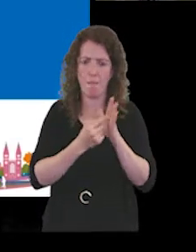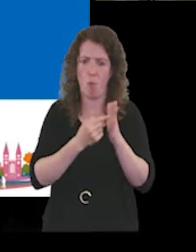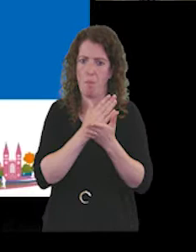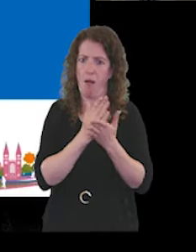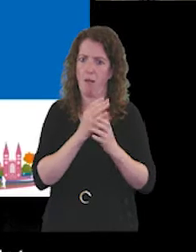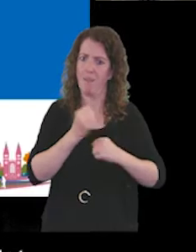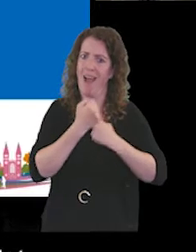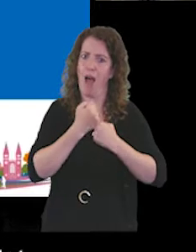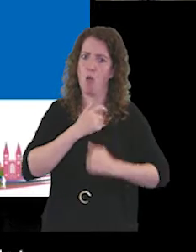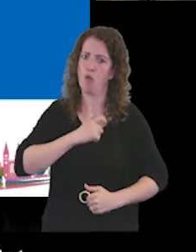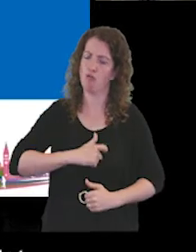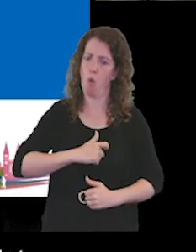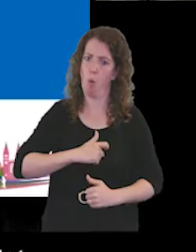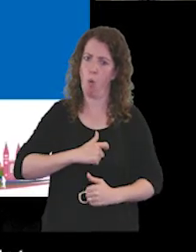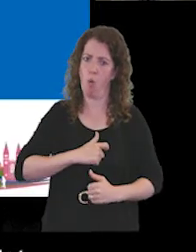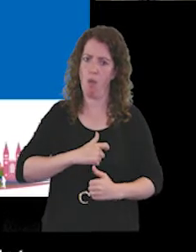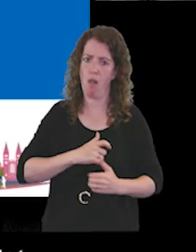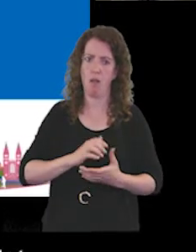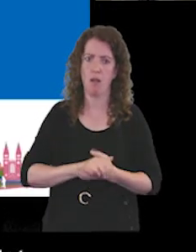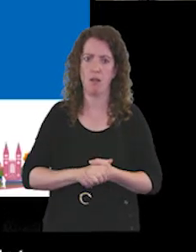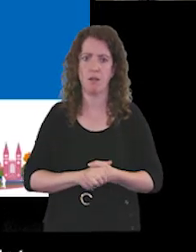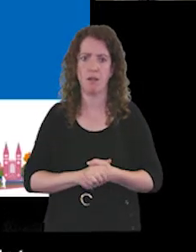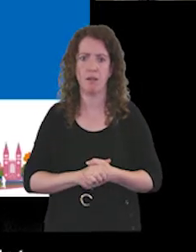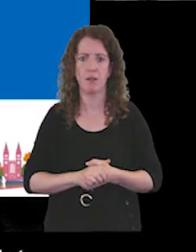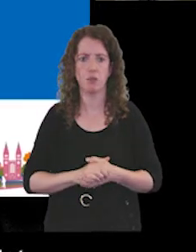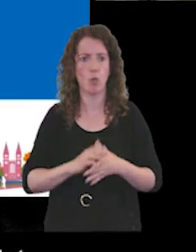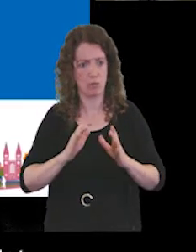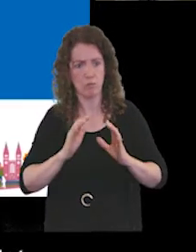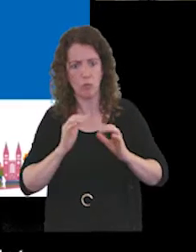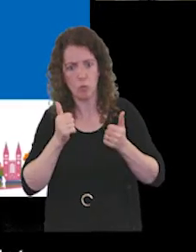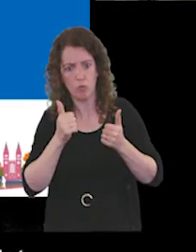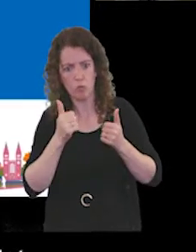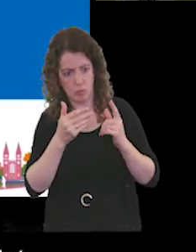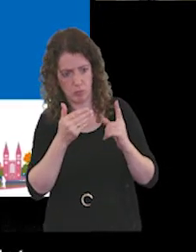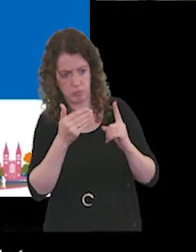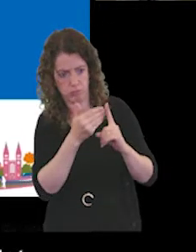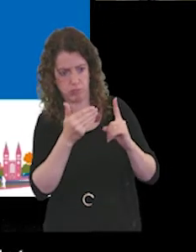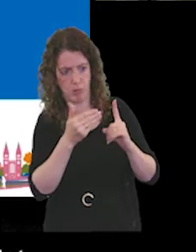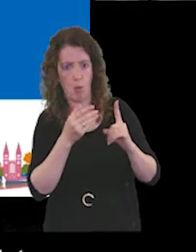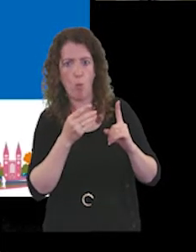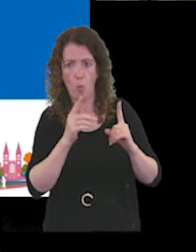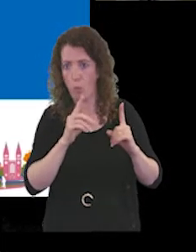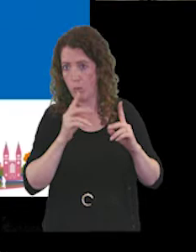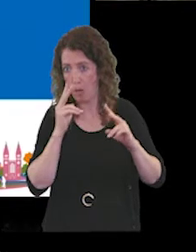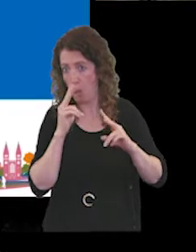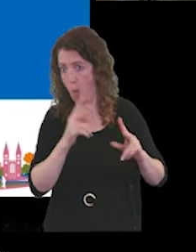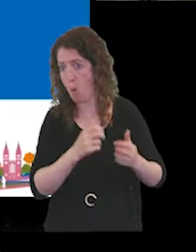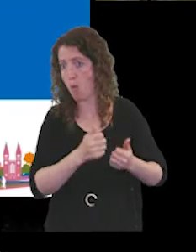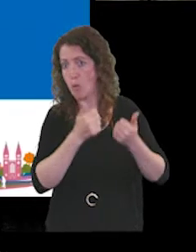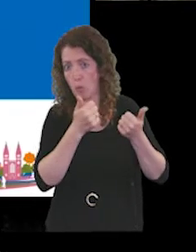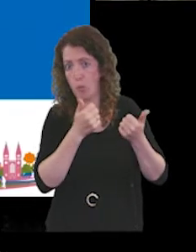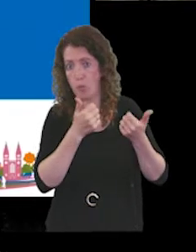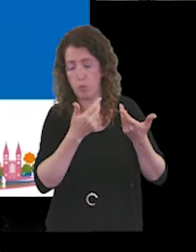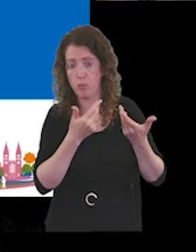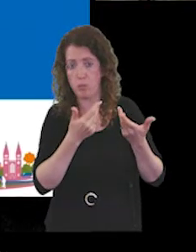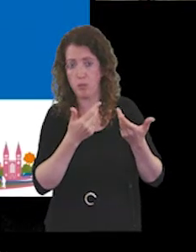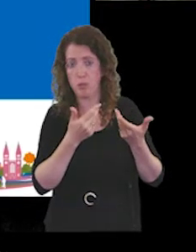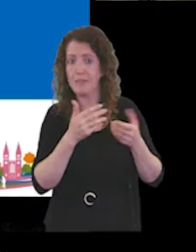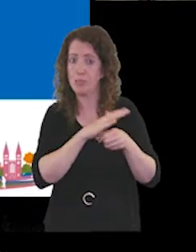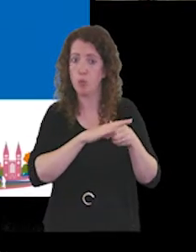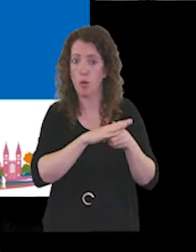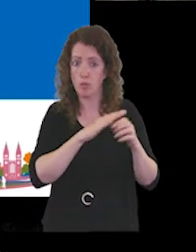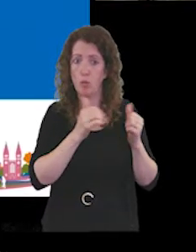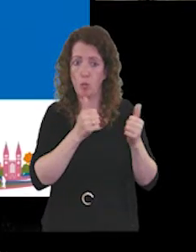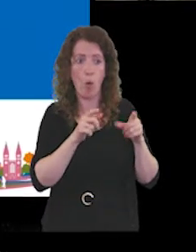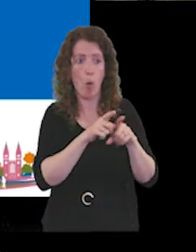And it's it's good to see that we're essentially in good shape and also that clarity